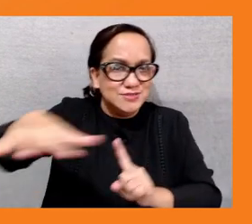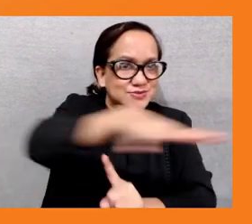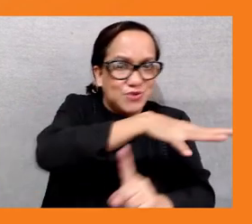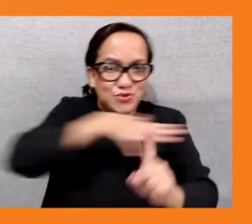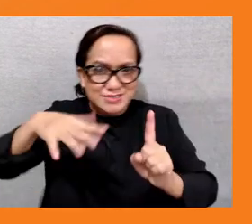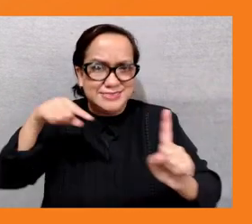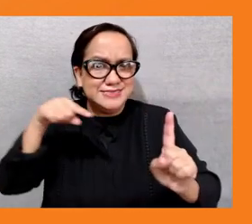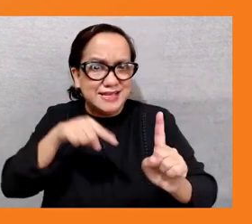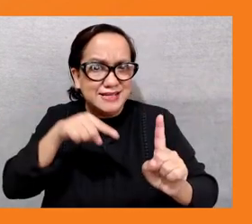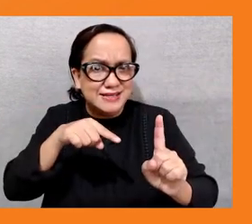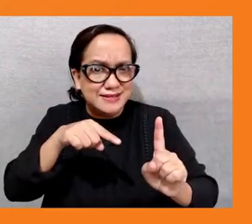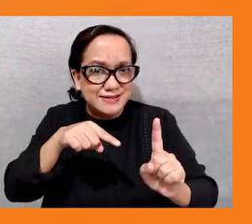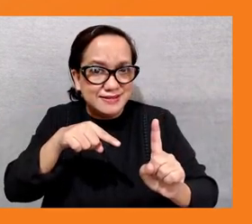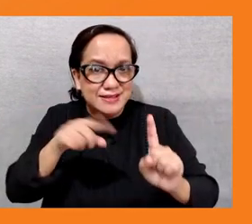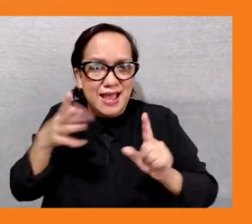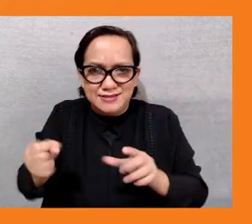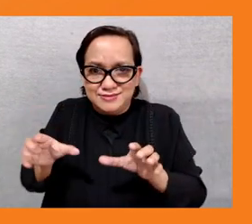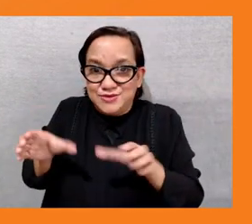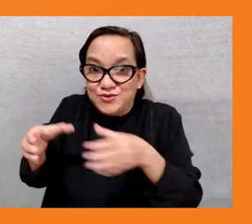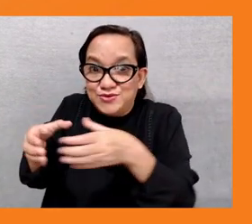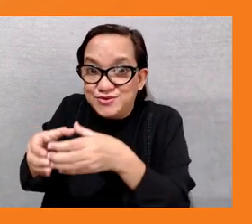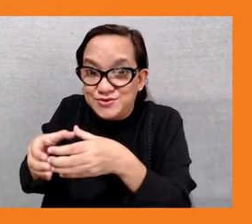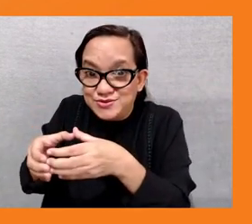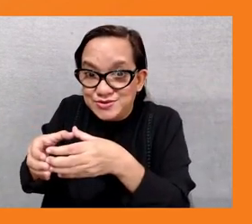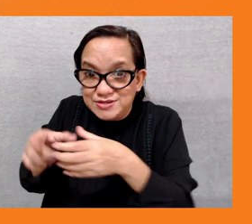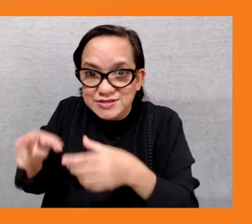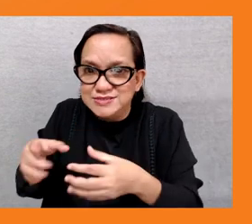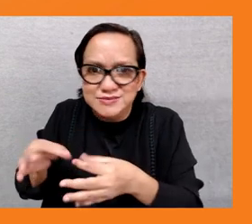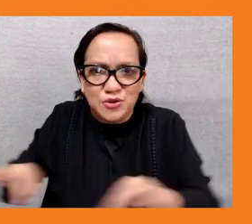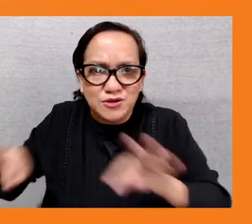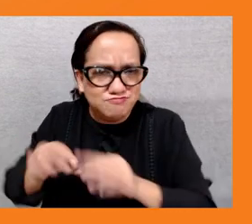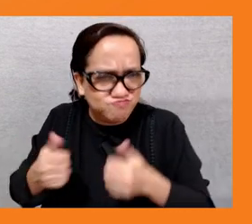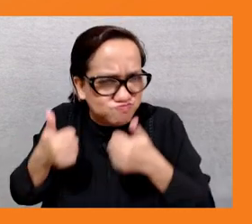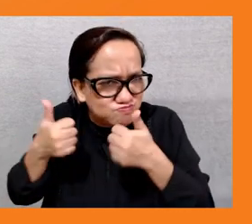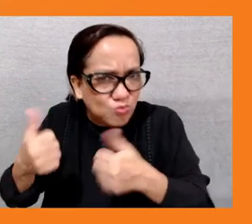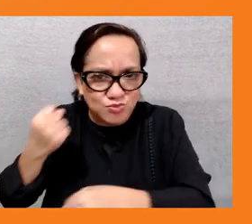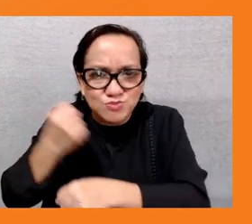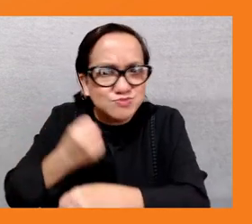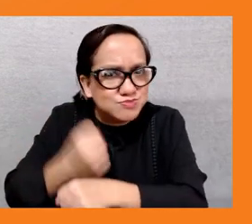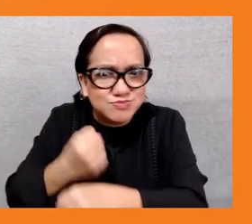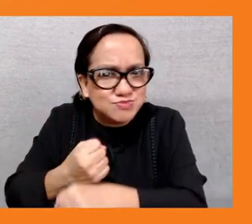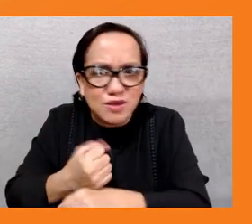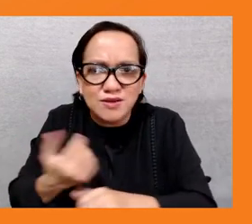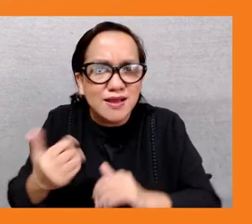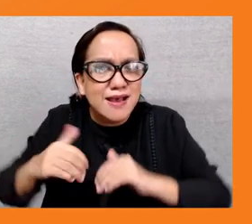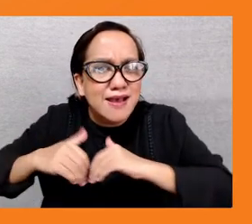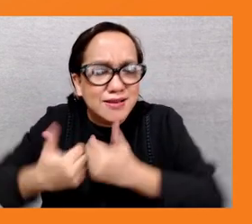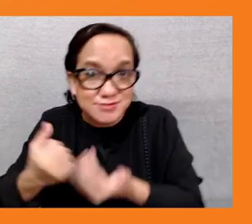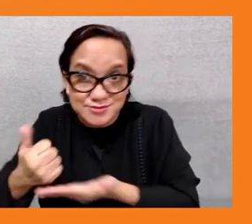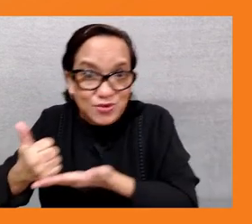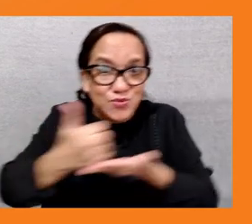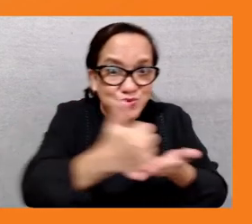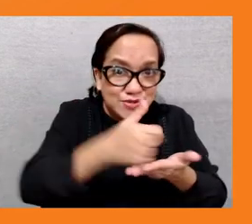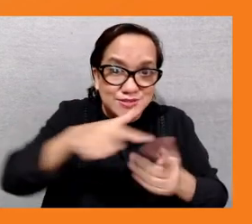green jobs are decent jobs that contribute to preserve or restore the environment so be they in traditional sectors such as